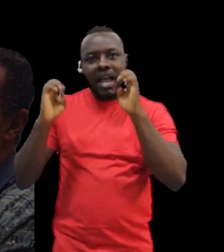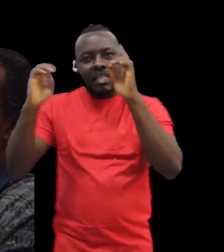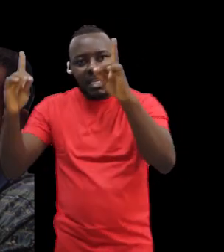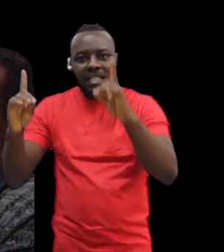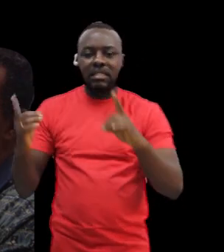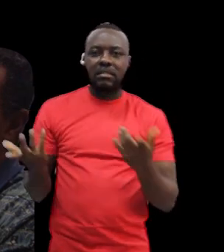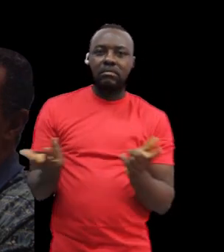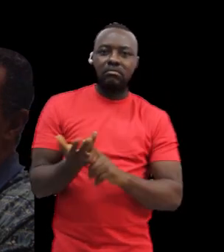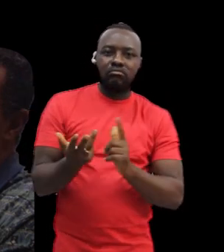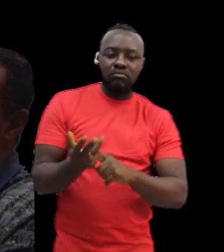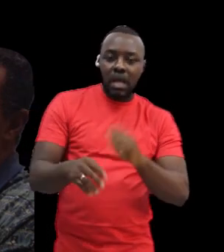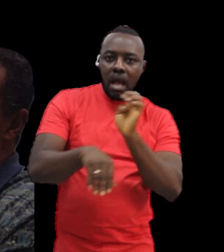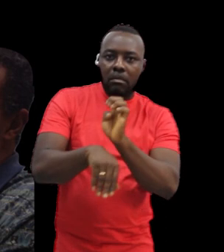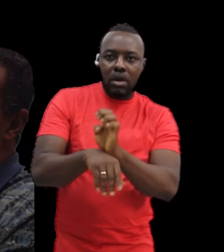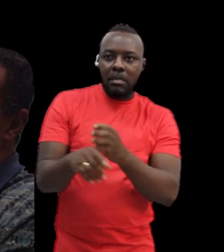etc.